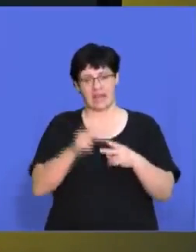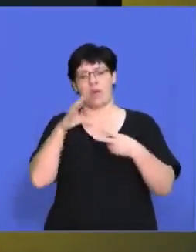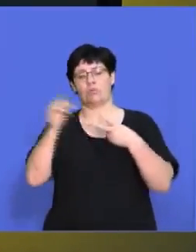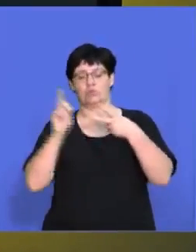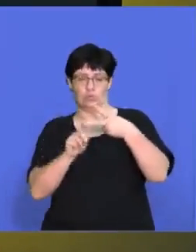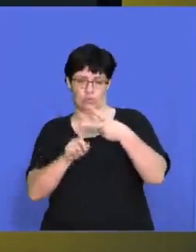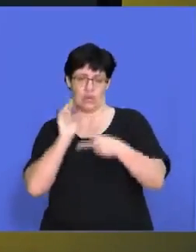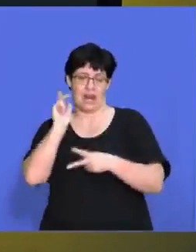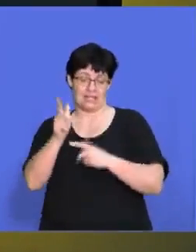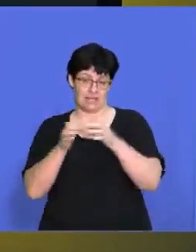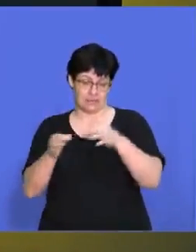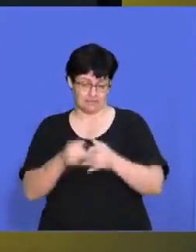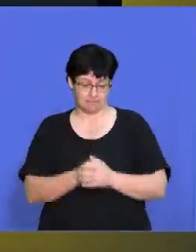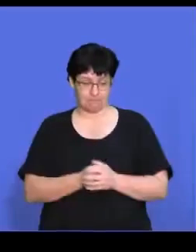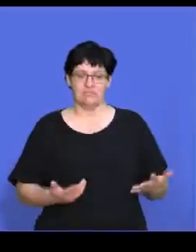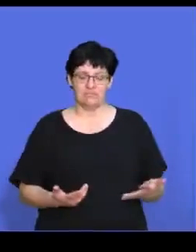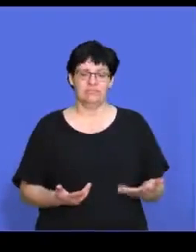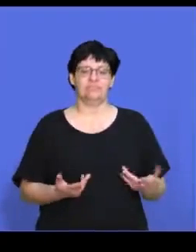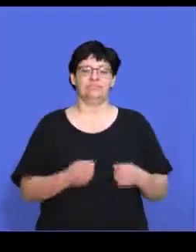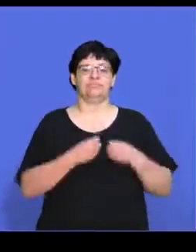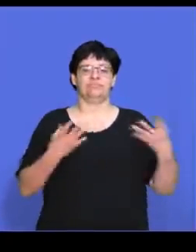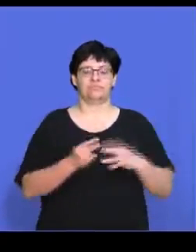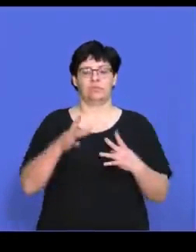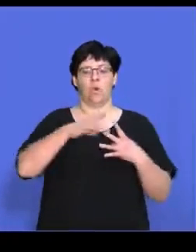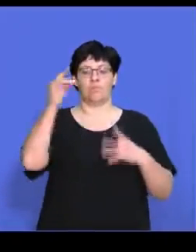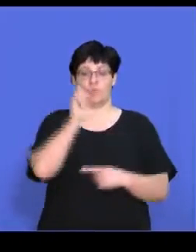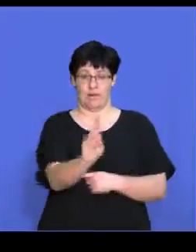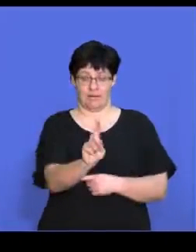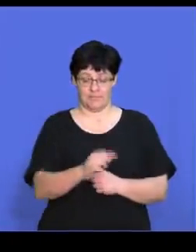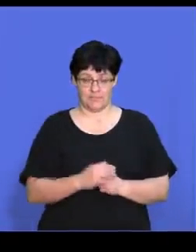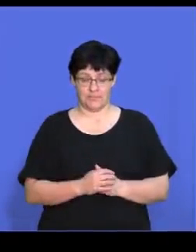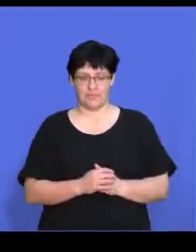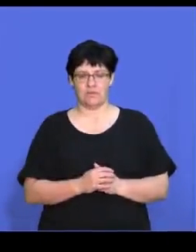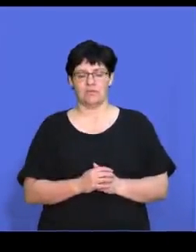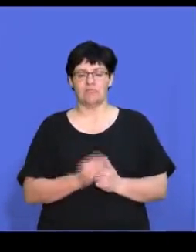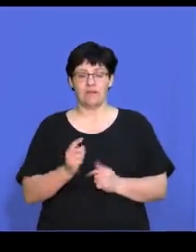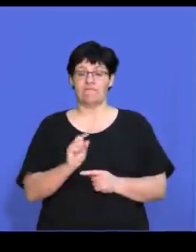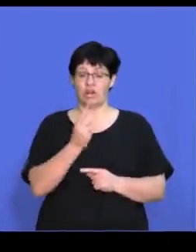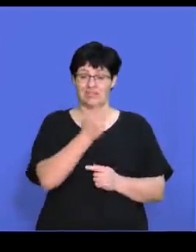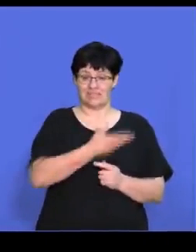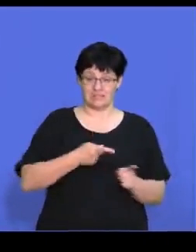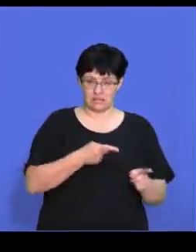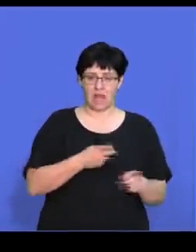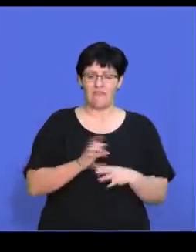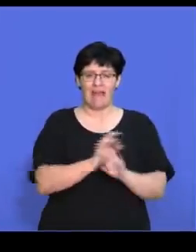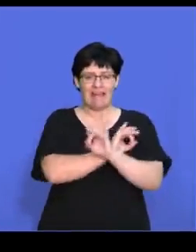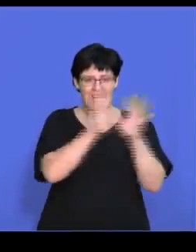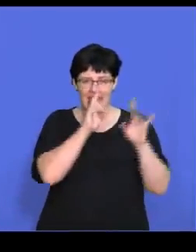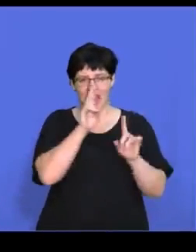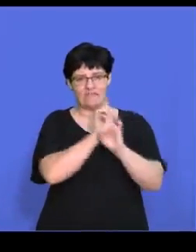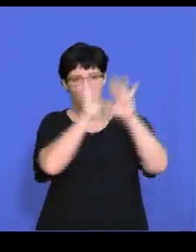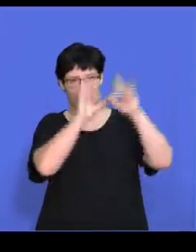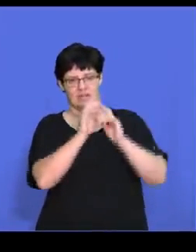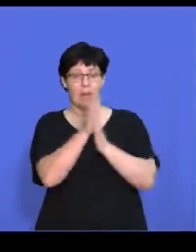then I'll be going through option two. So if we look at option, the first part is, have a clear vision, mission